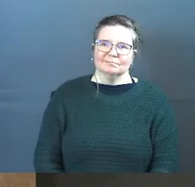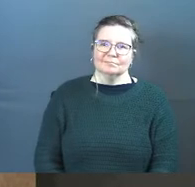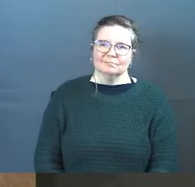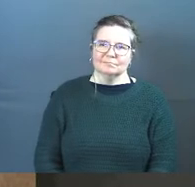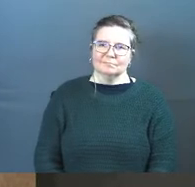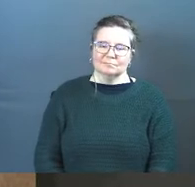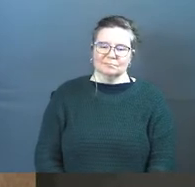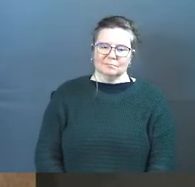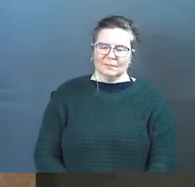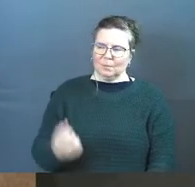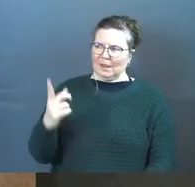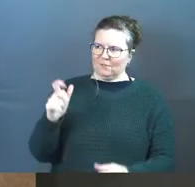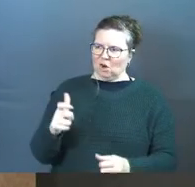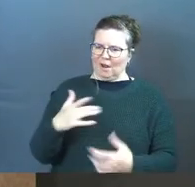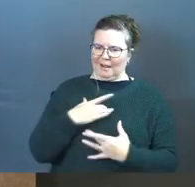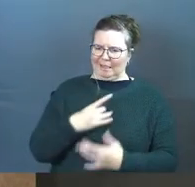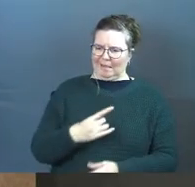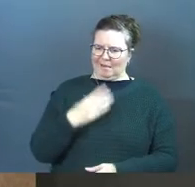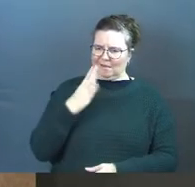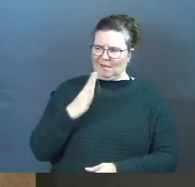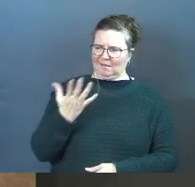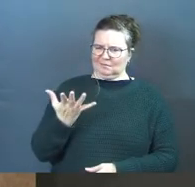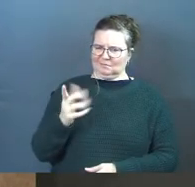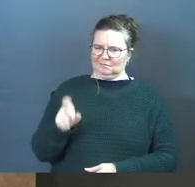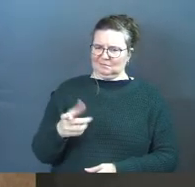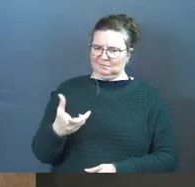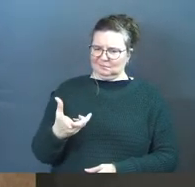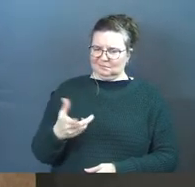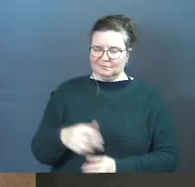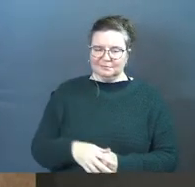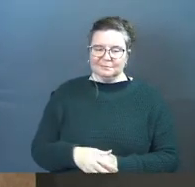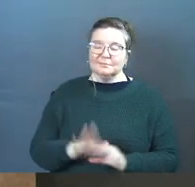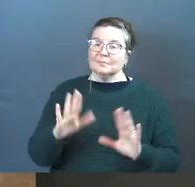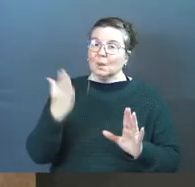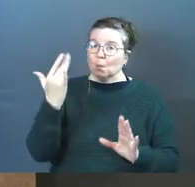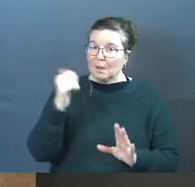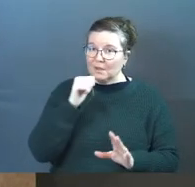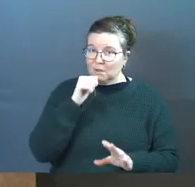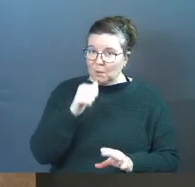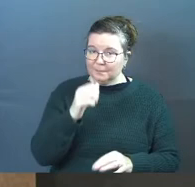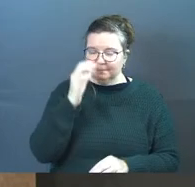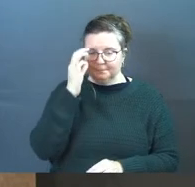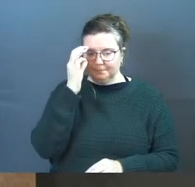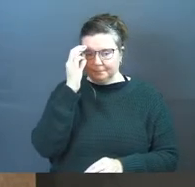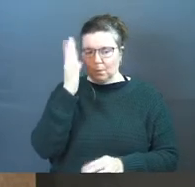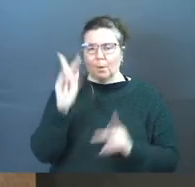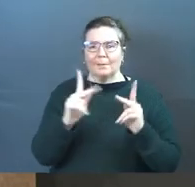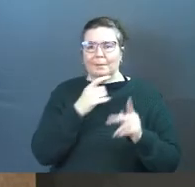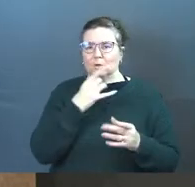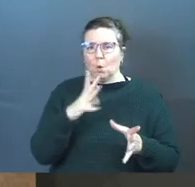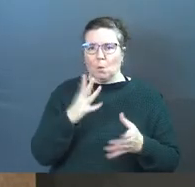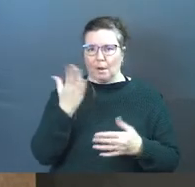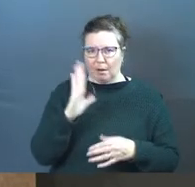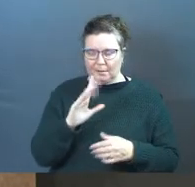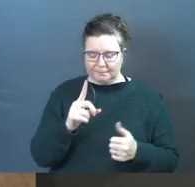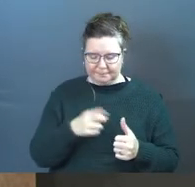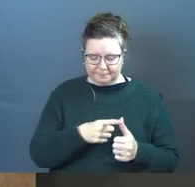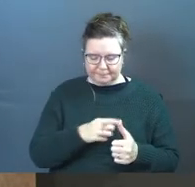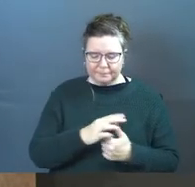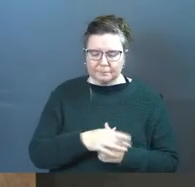you're like well everybody ought to like God here's why they don't here's why people don't want God